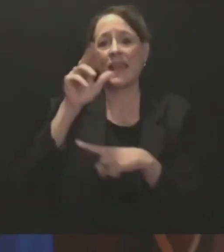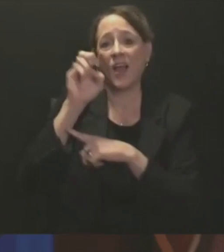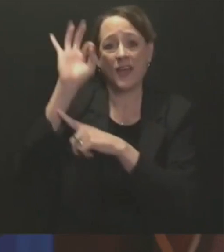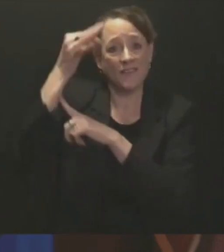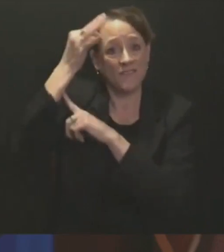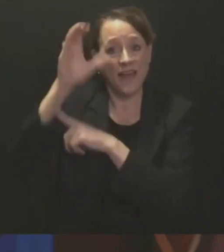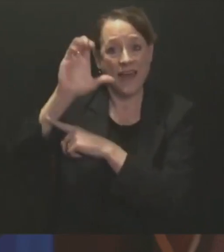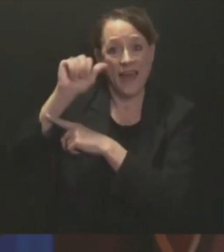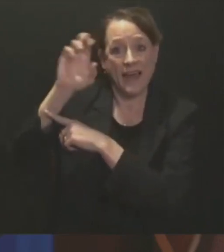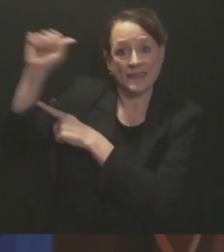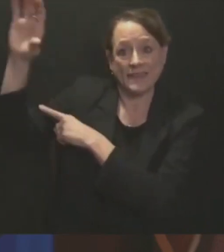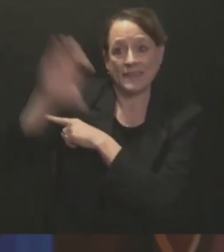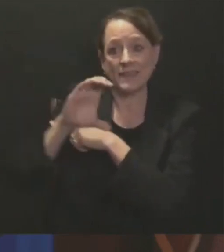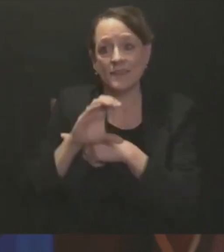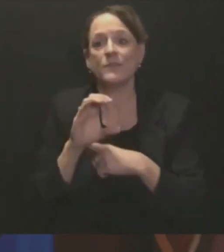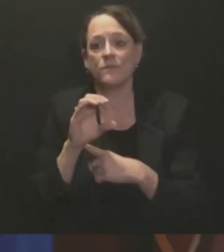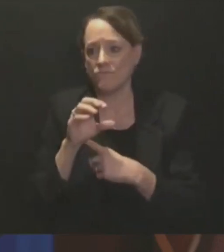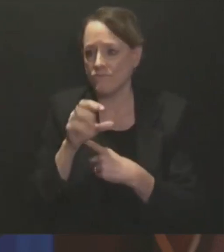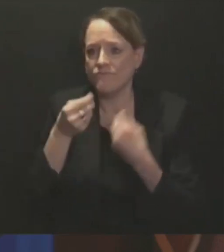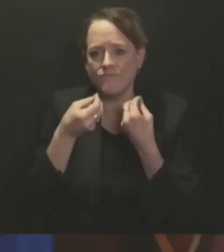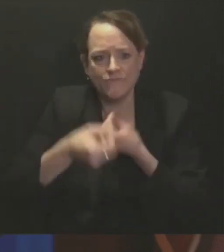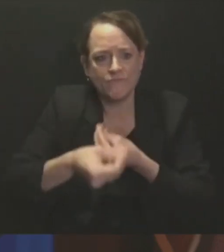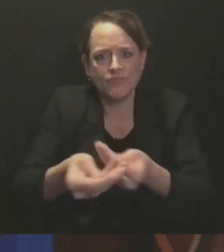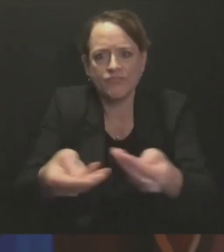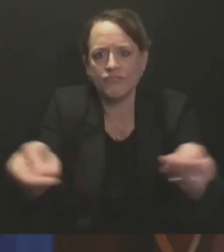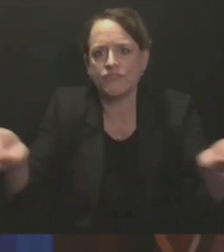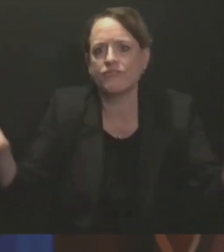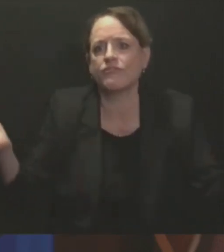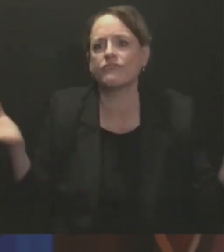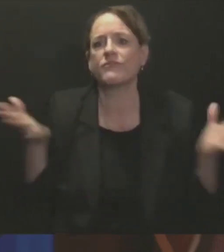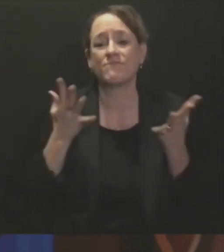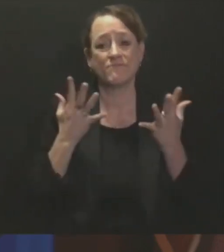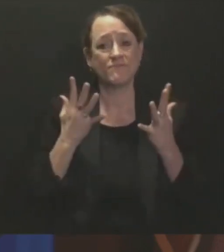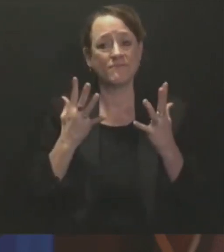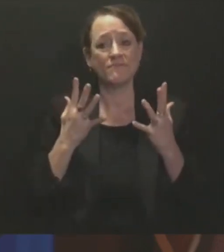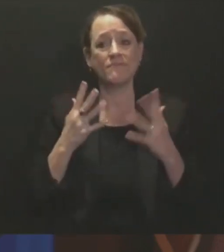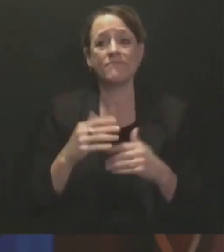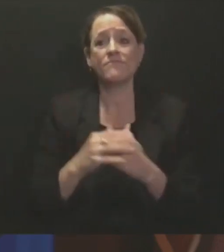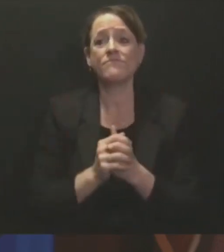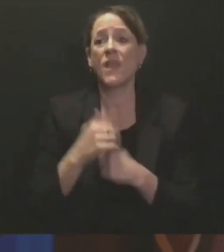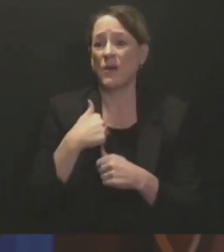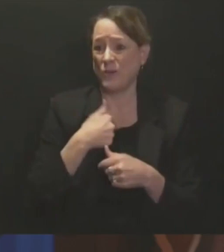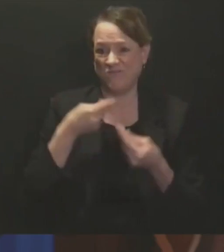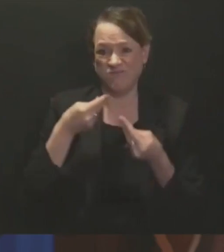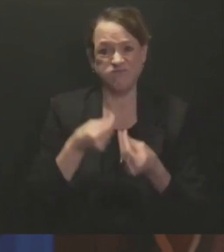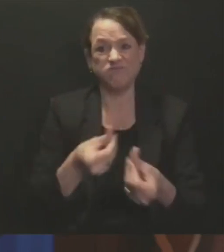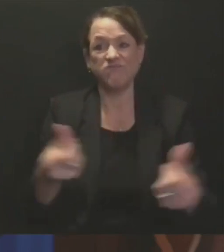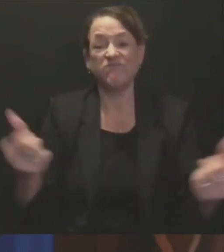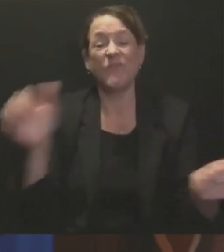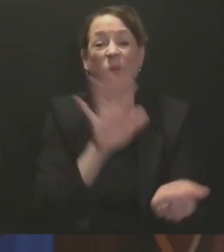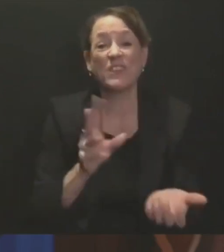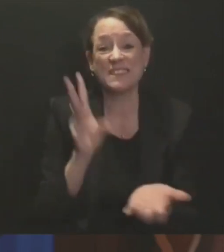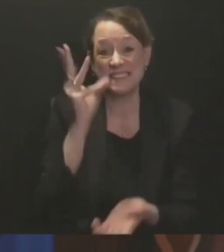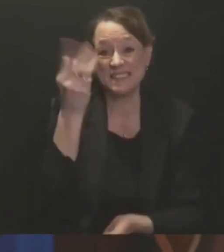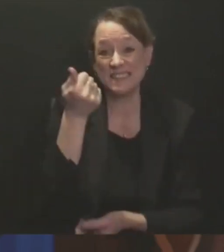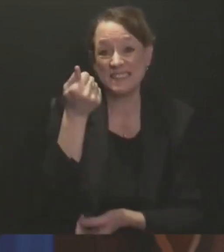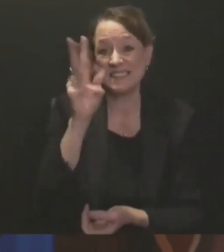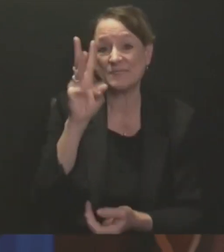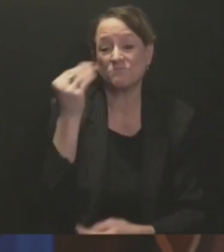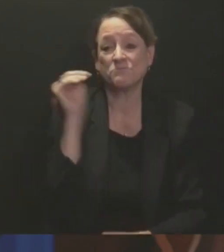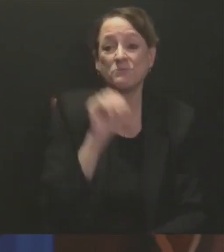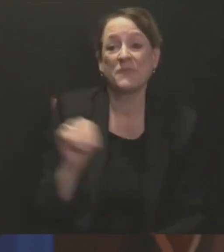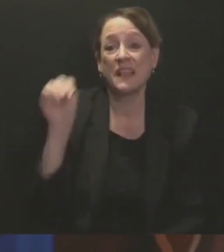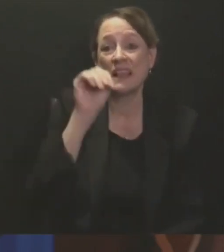across our state. We've supplied more than $16 million in PPE and sanitizing supplies to local